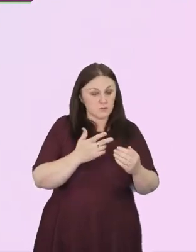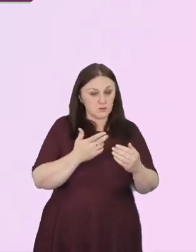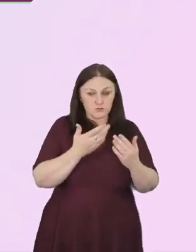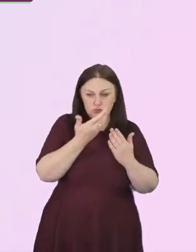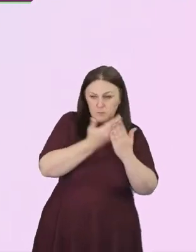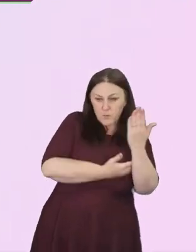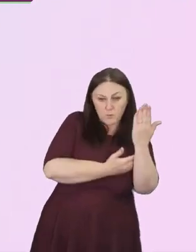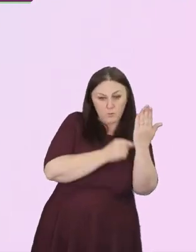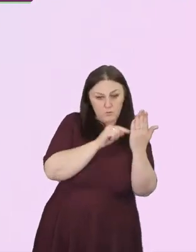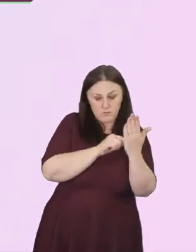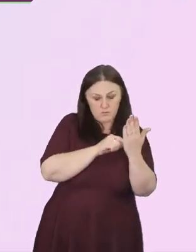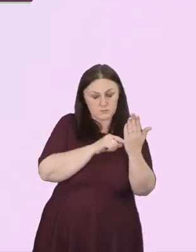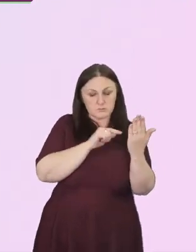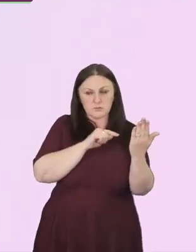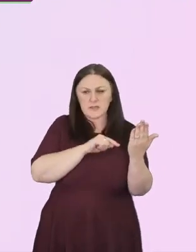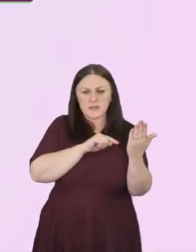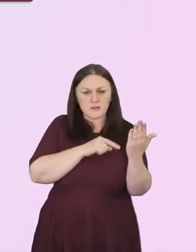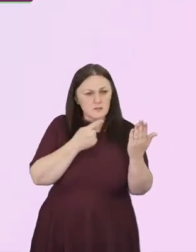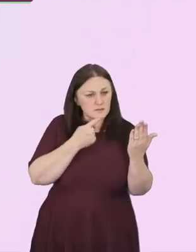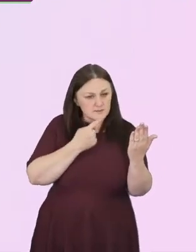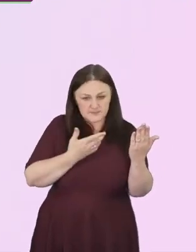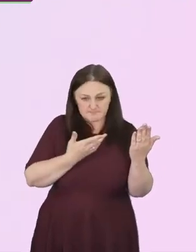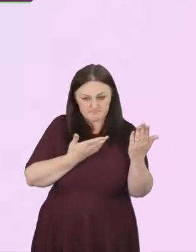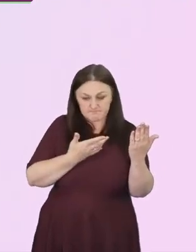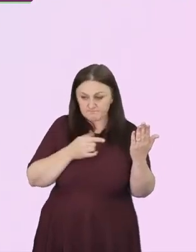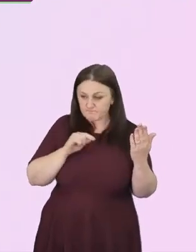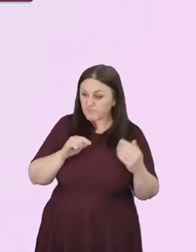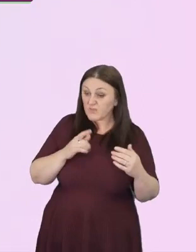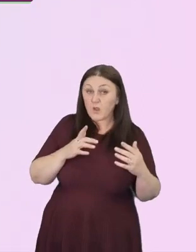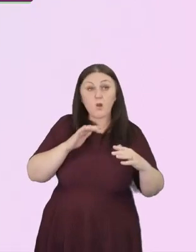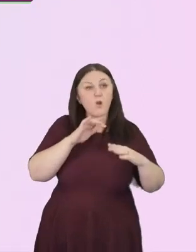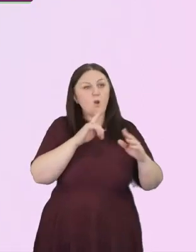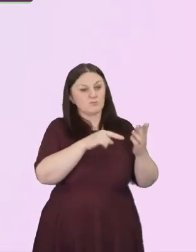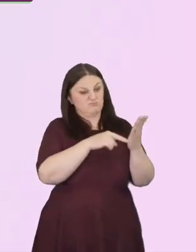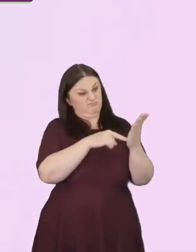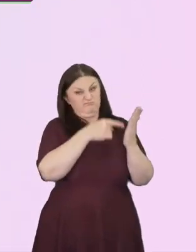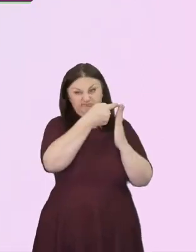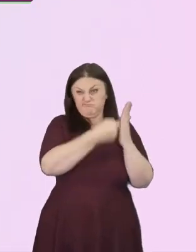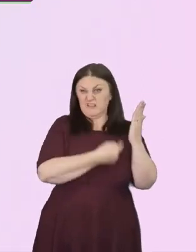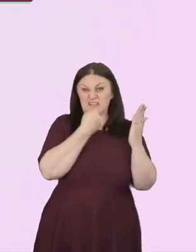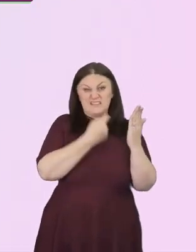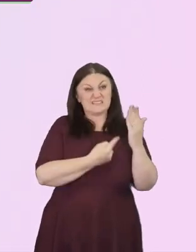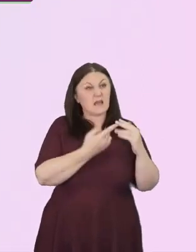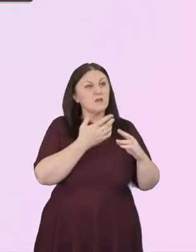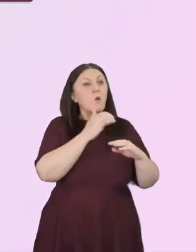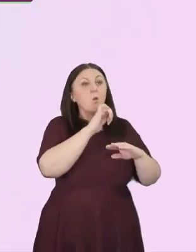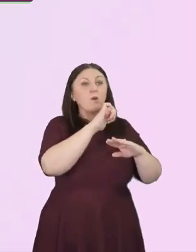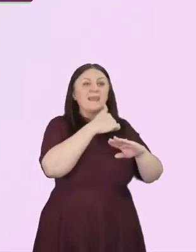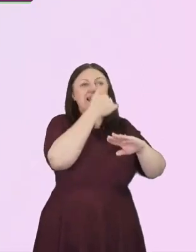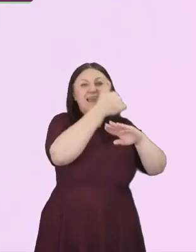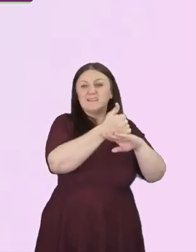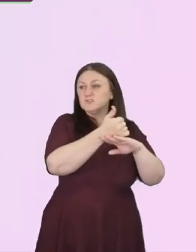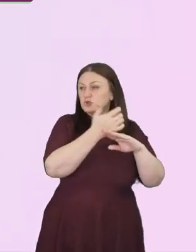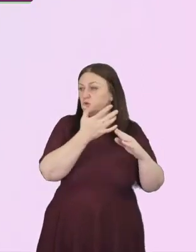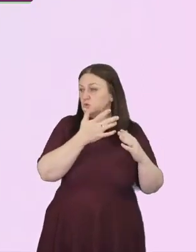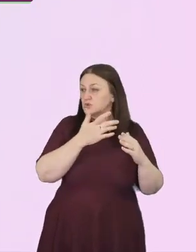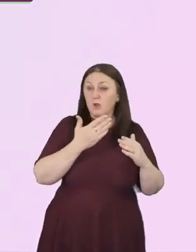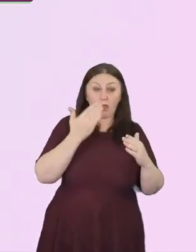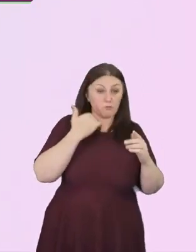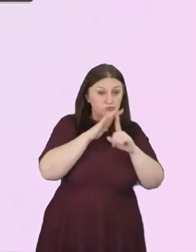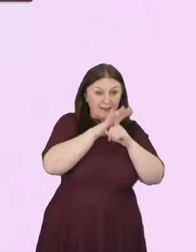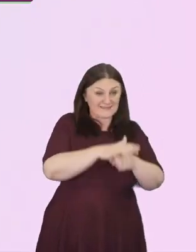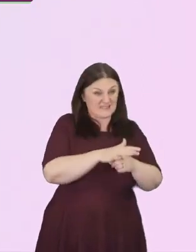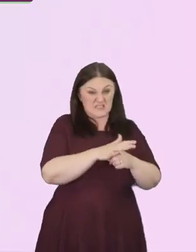assertions that institutional racism is no longer a factor in the known